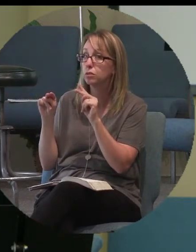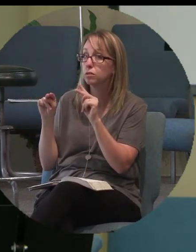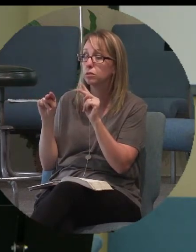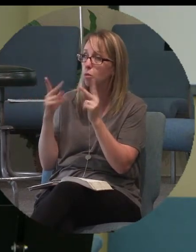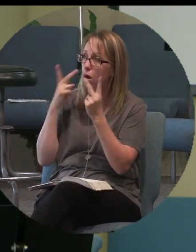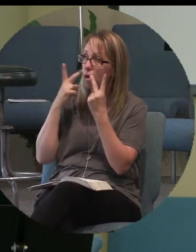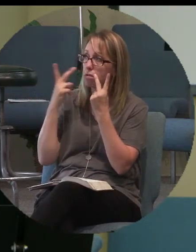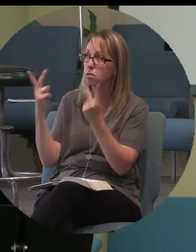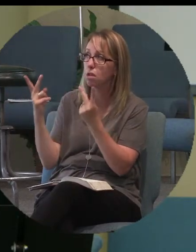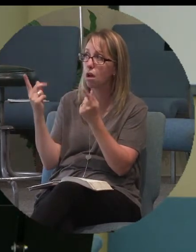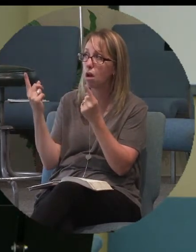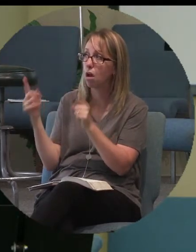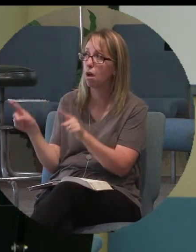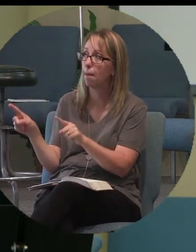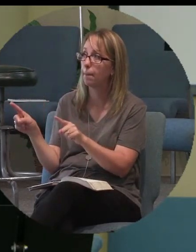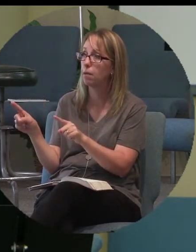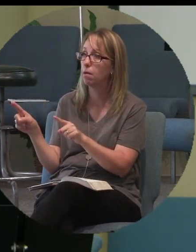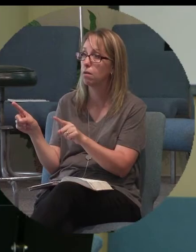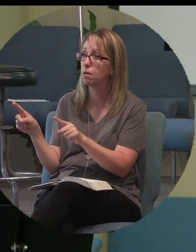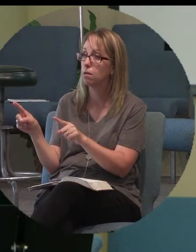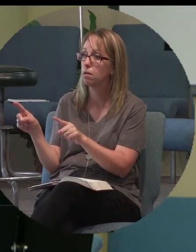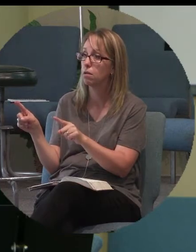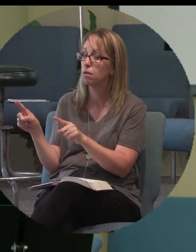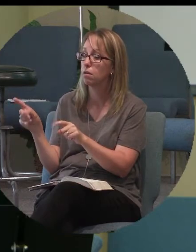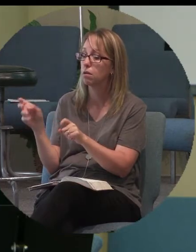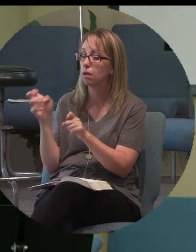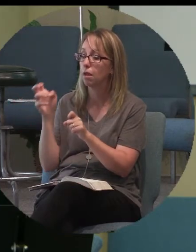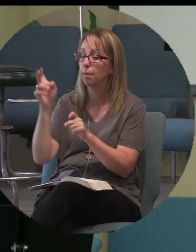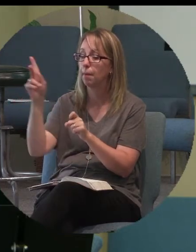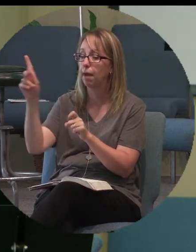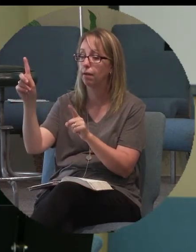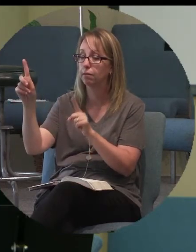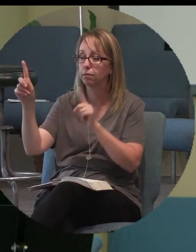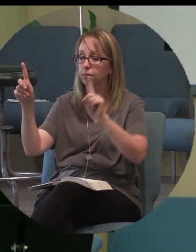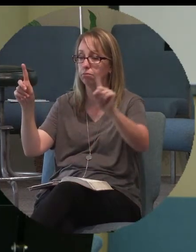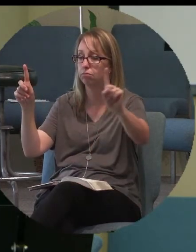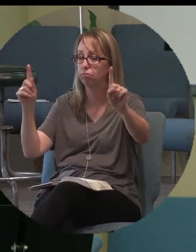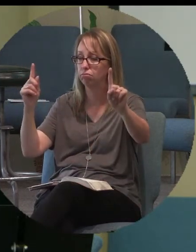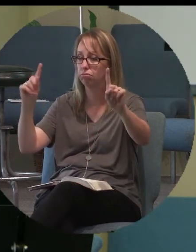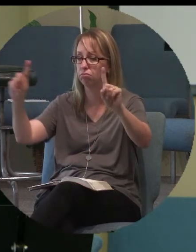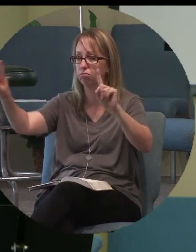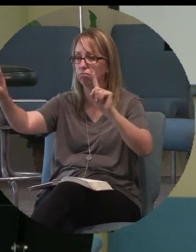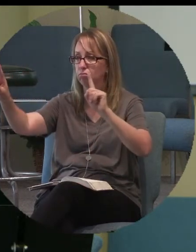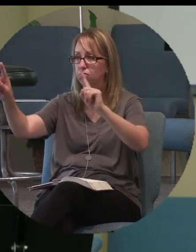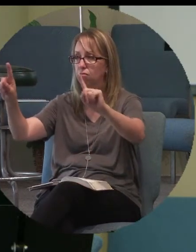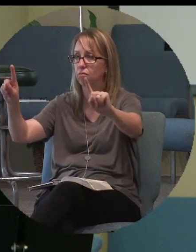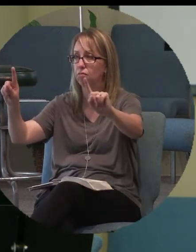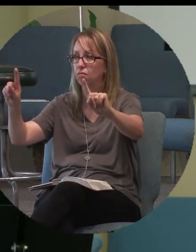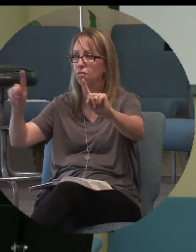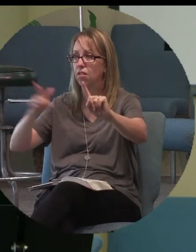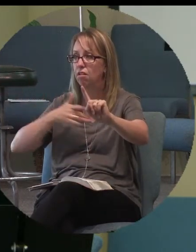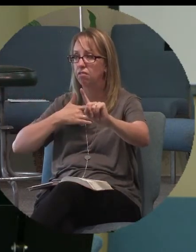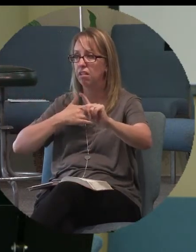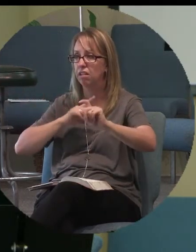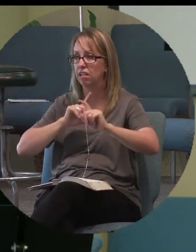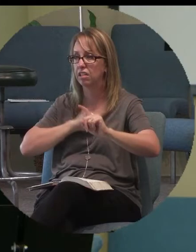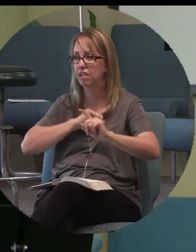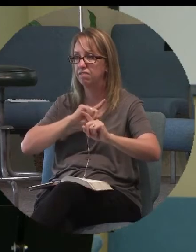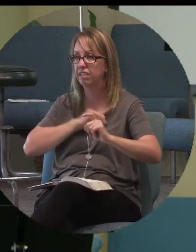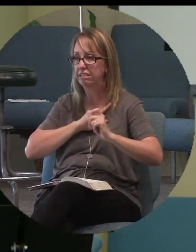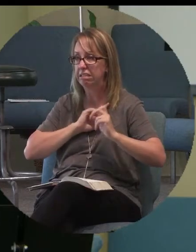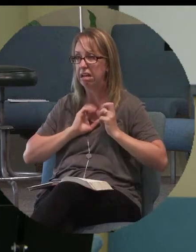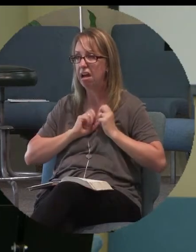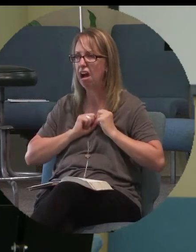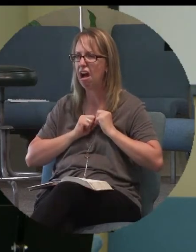when they observed what had happened, began to return, beating their breasts, convicted. And all his acquaintances